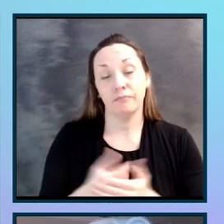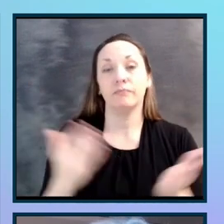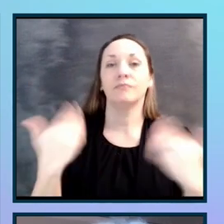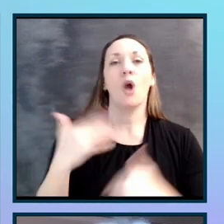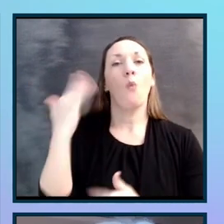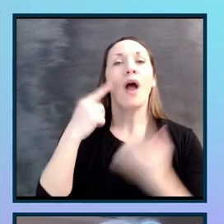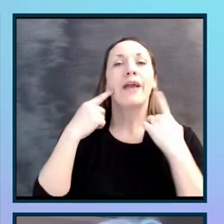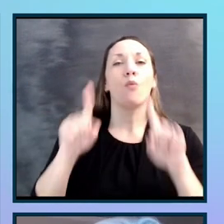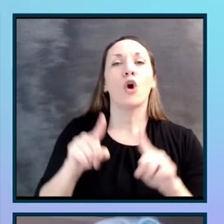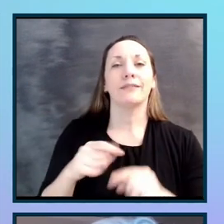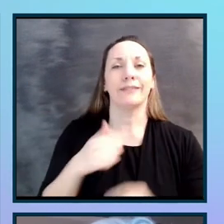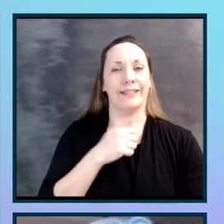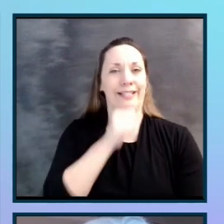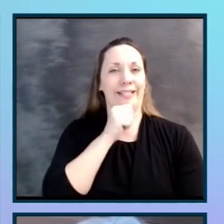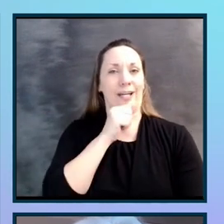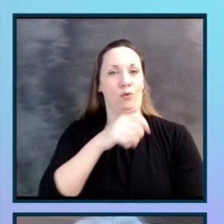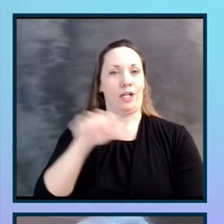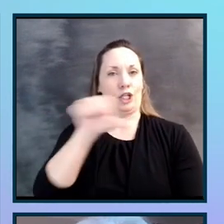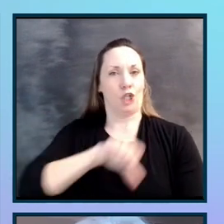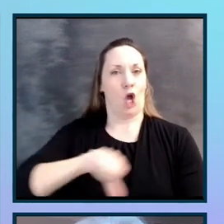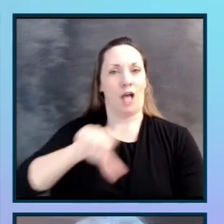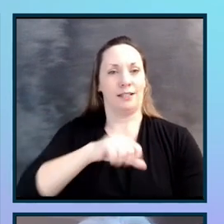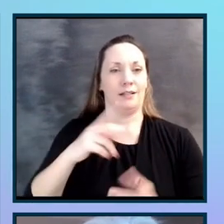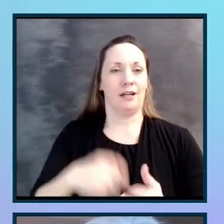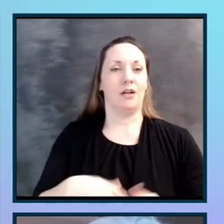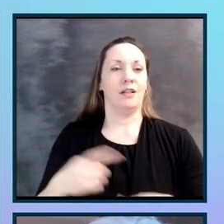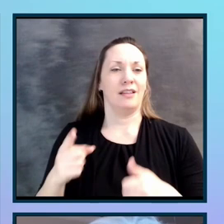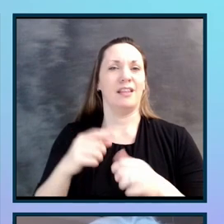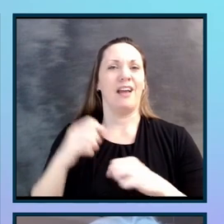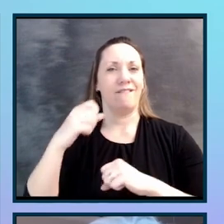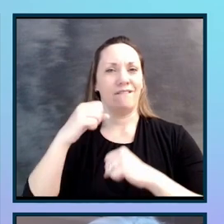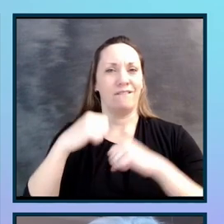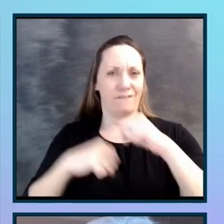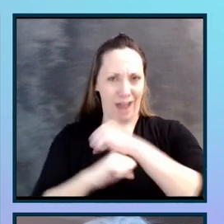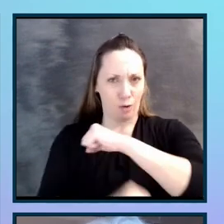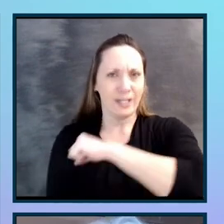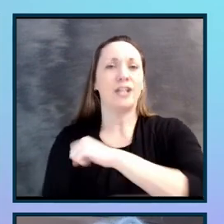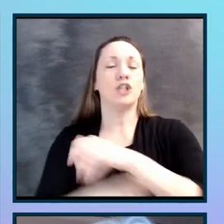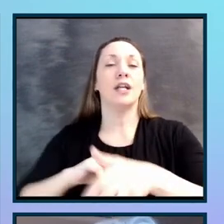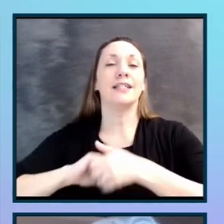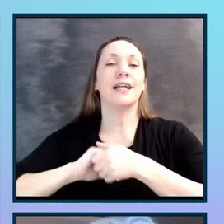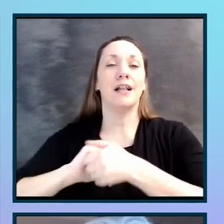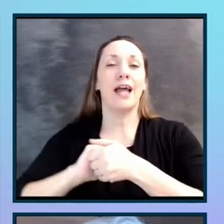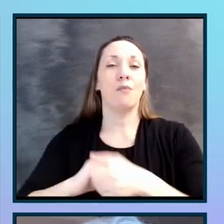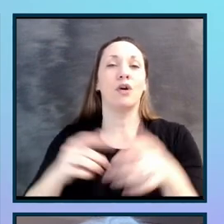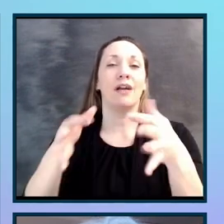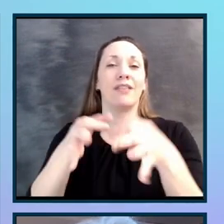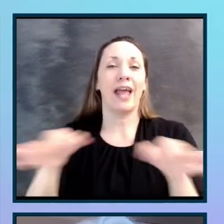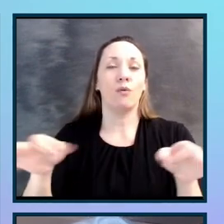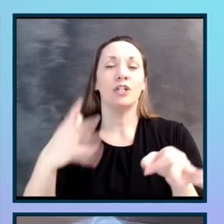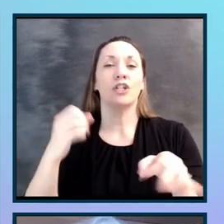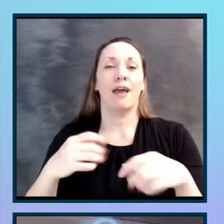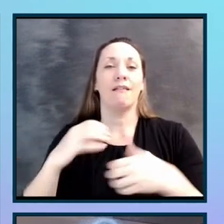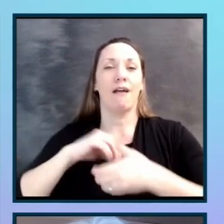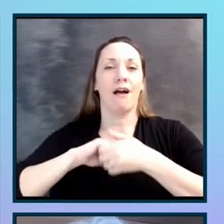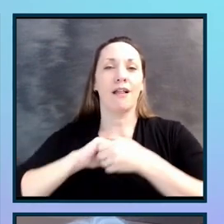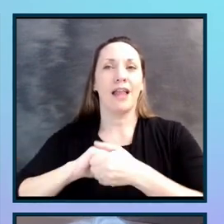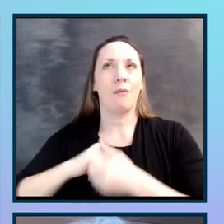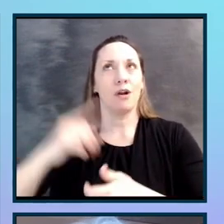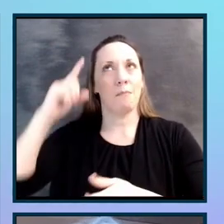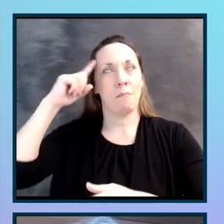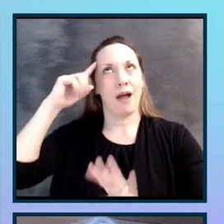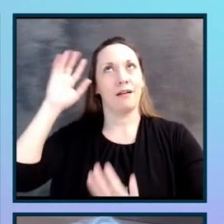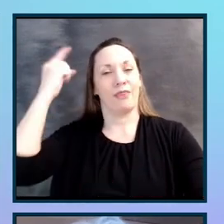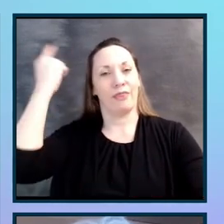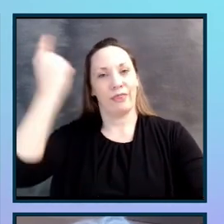foundation of structured negotiation is collaborative language and collaborative mindset. I have a foundation here, building